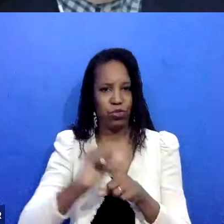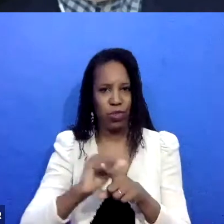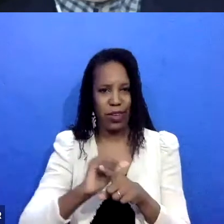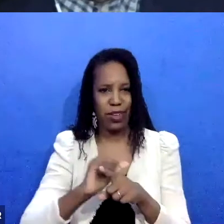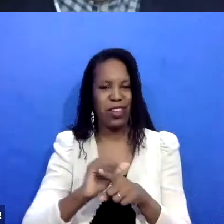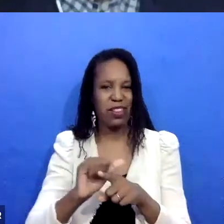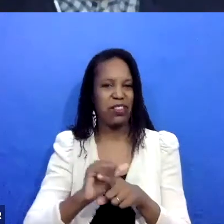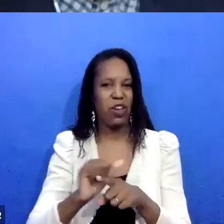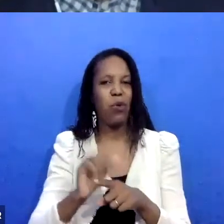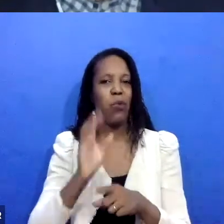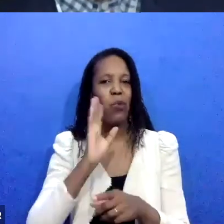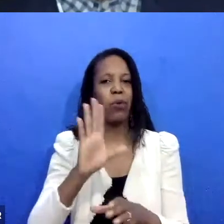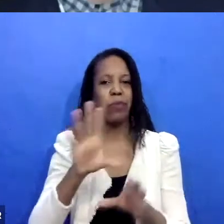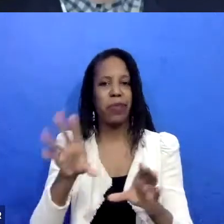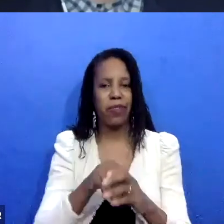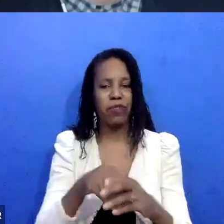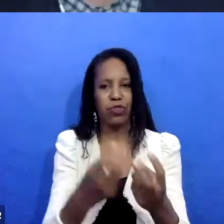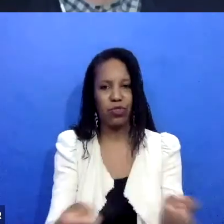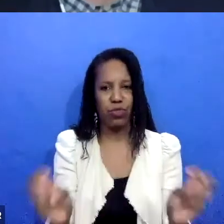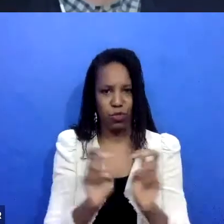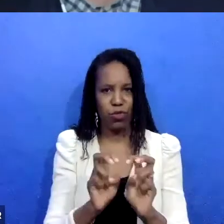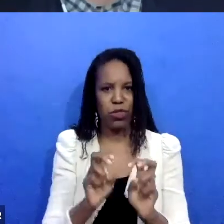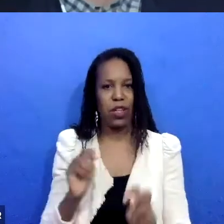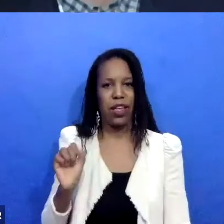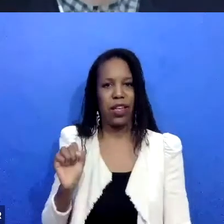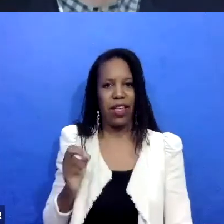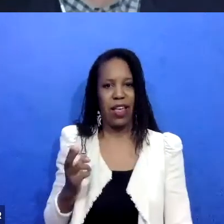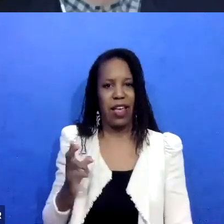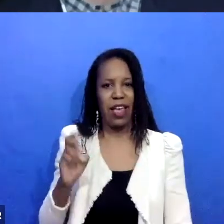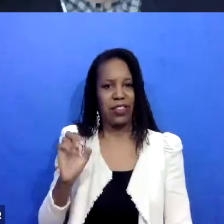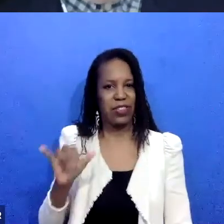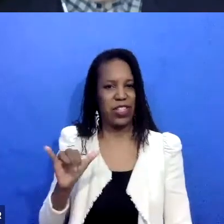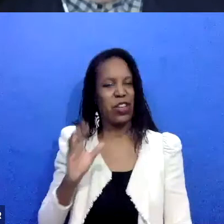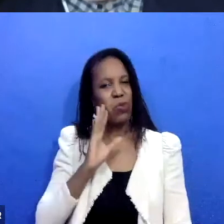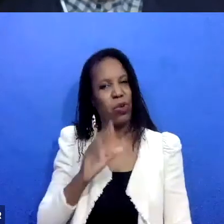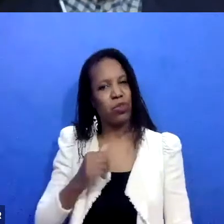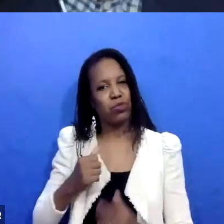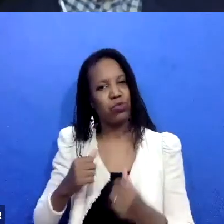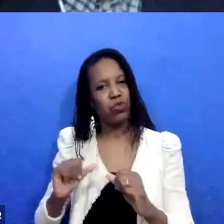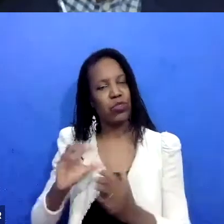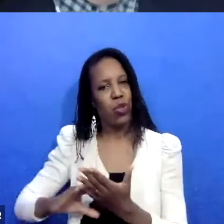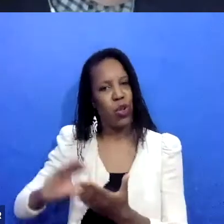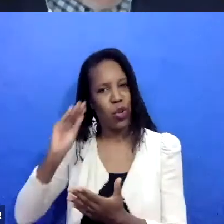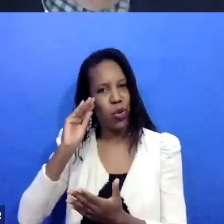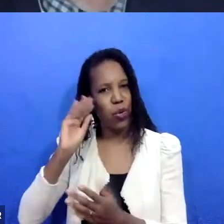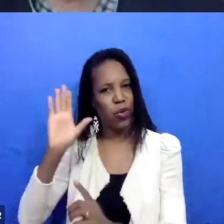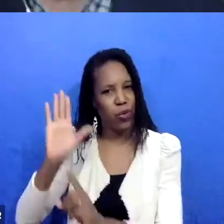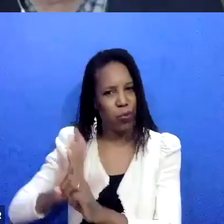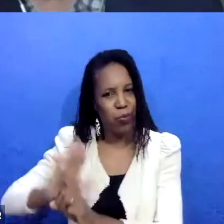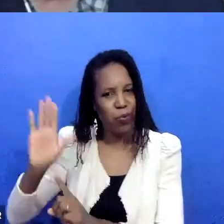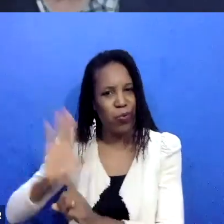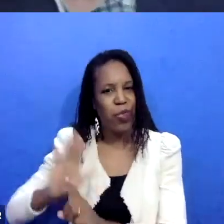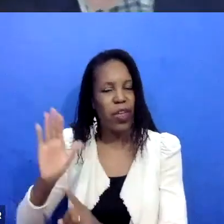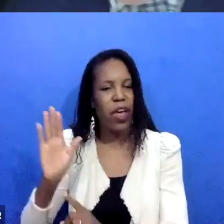what she knows about, uh, the participant. She tries to, um, in the four or five or six folks that are volunteers,